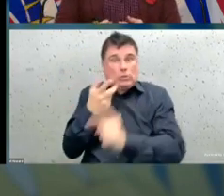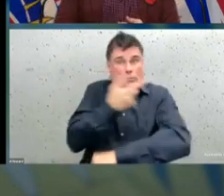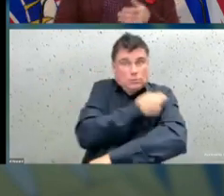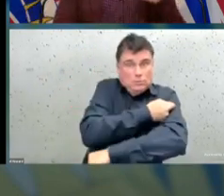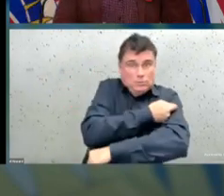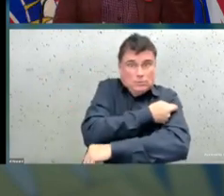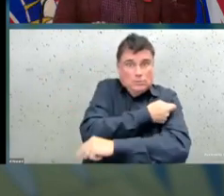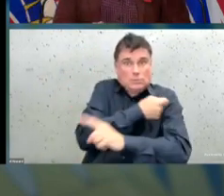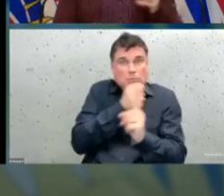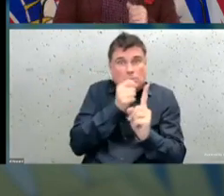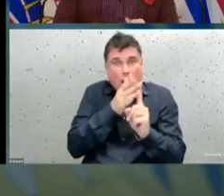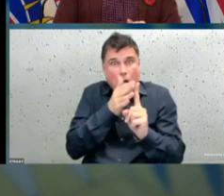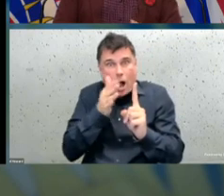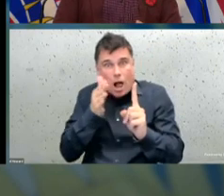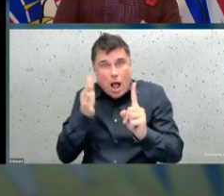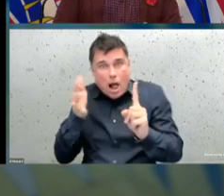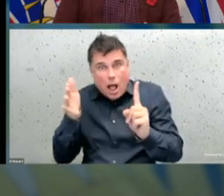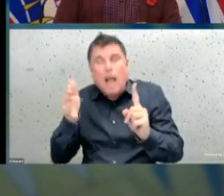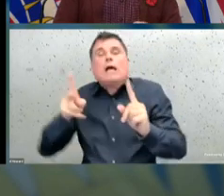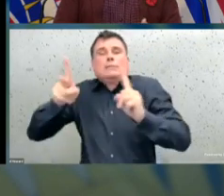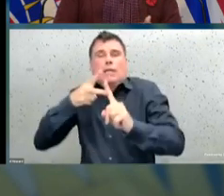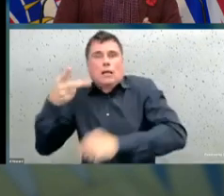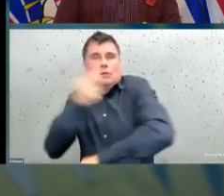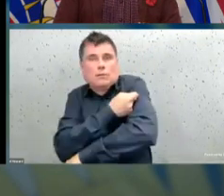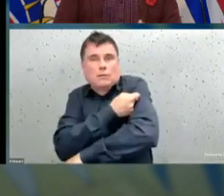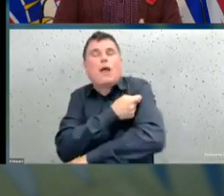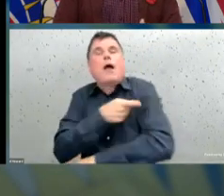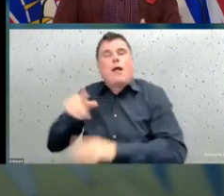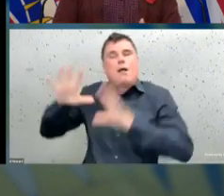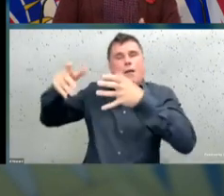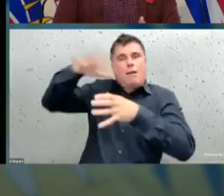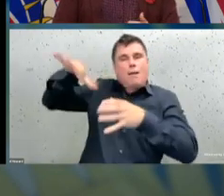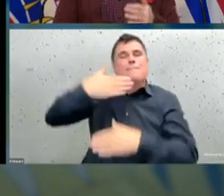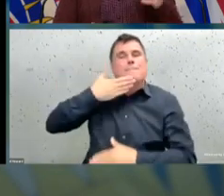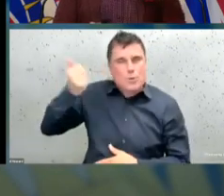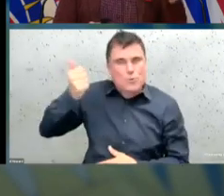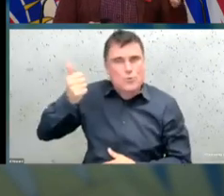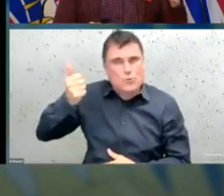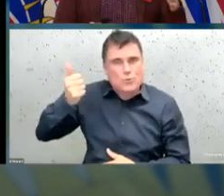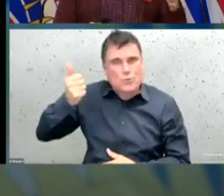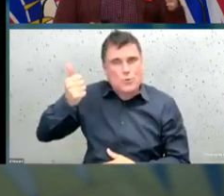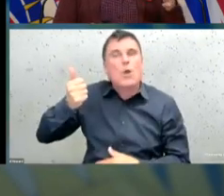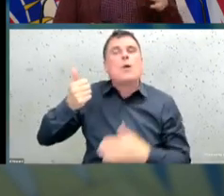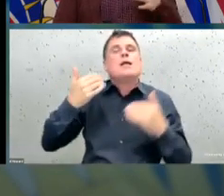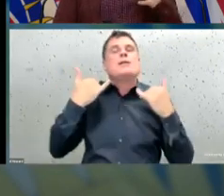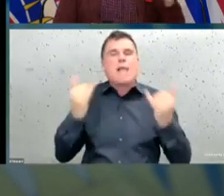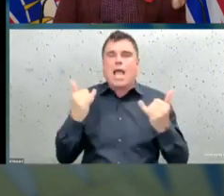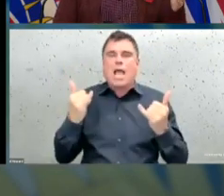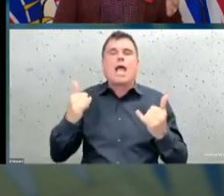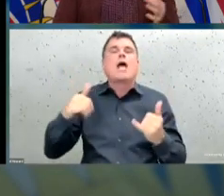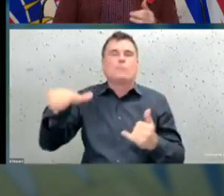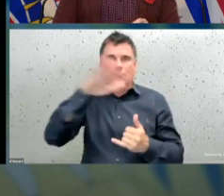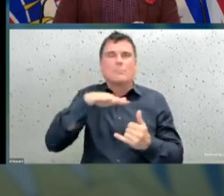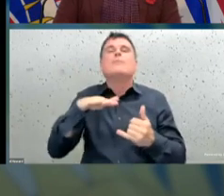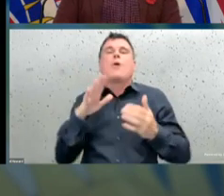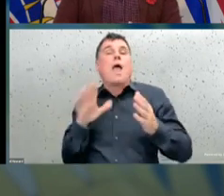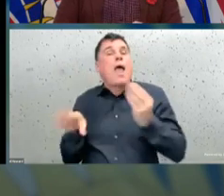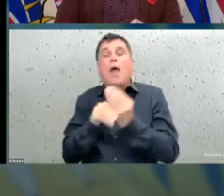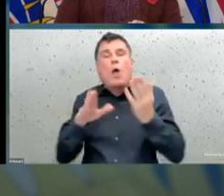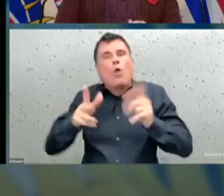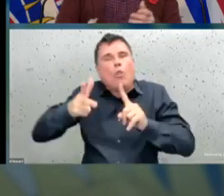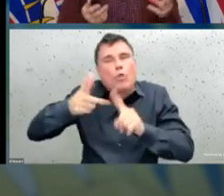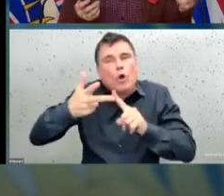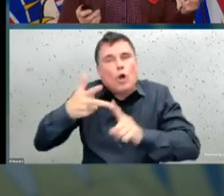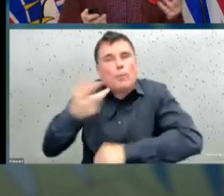protection. So this is one of the reasons we have prioritized people over the age of 70 across the board to receive